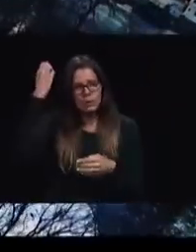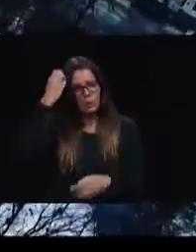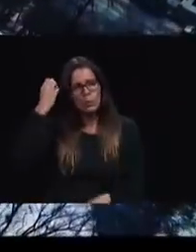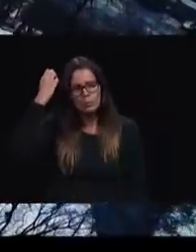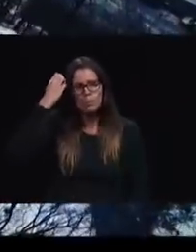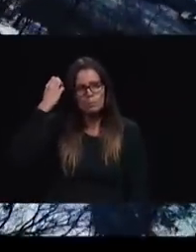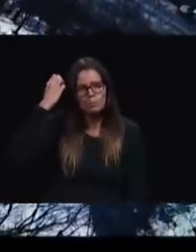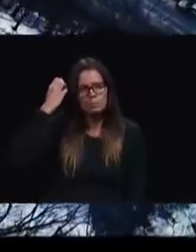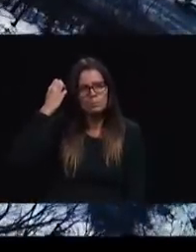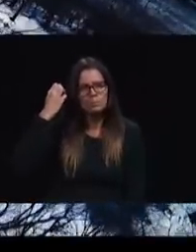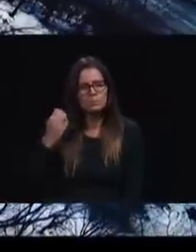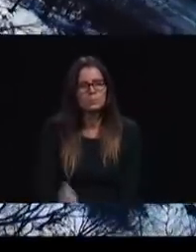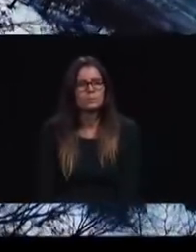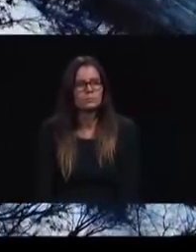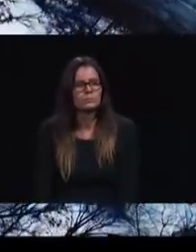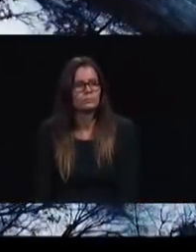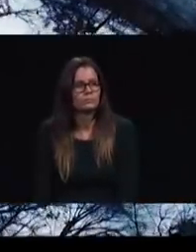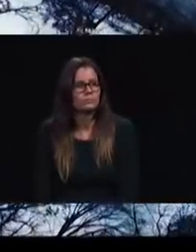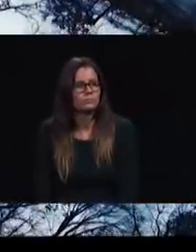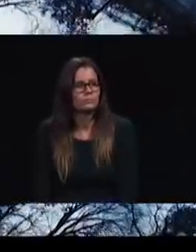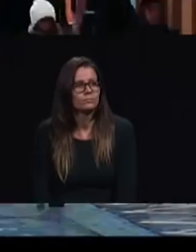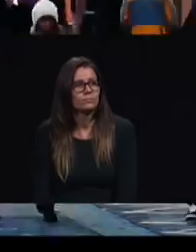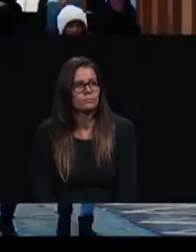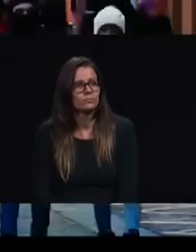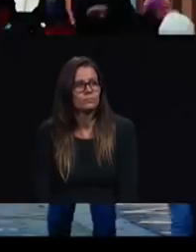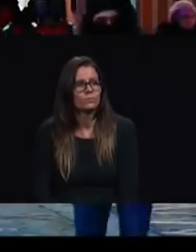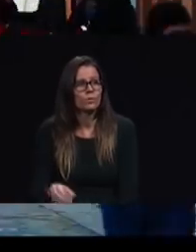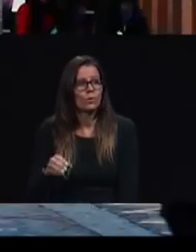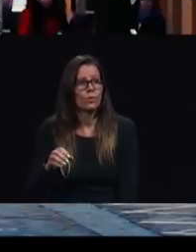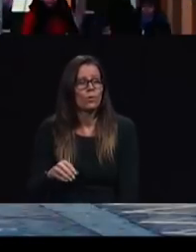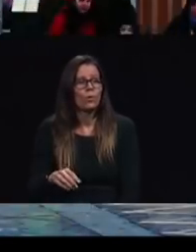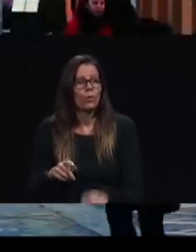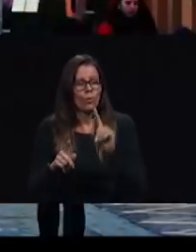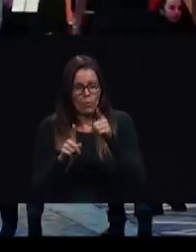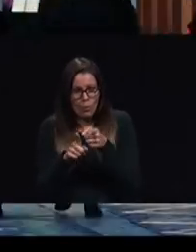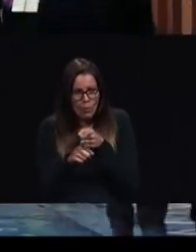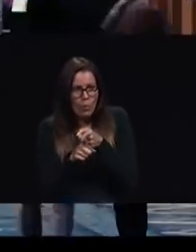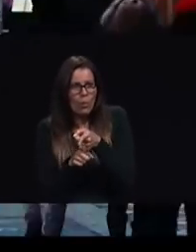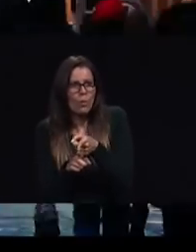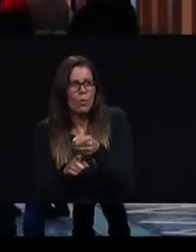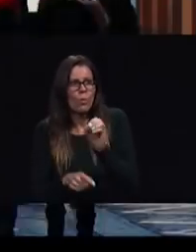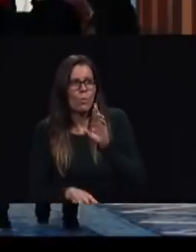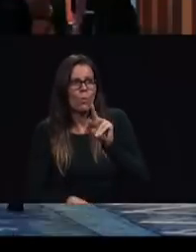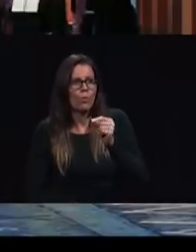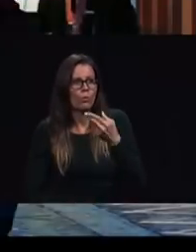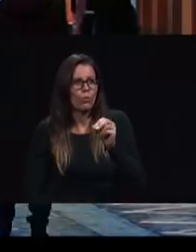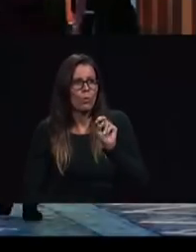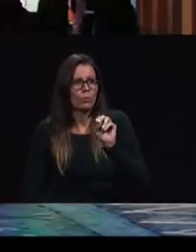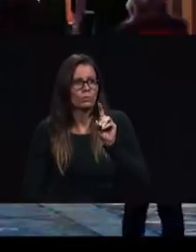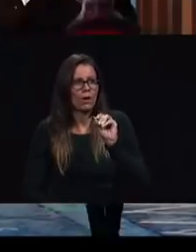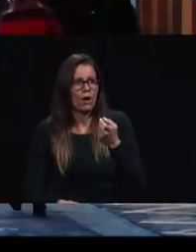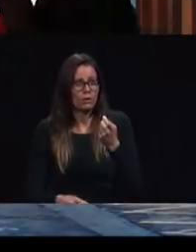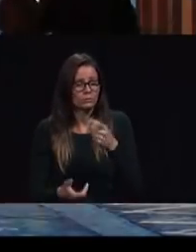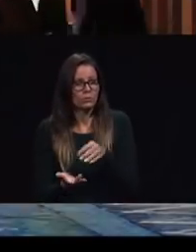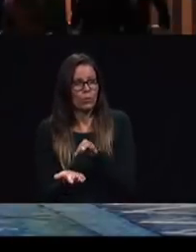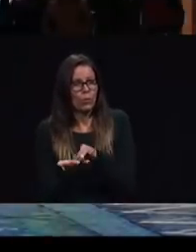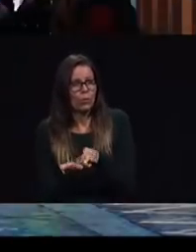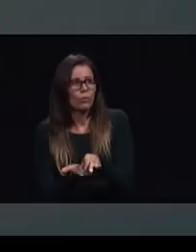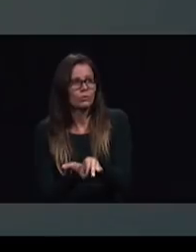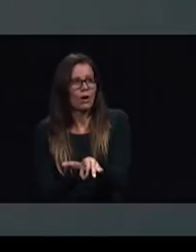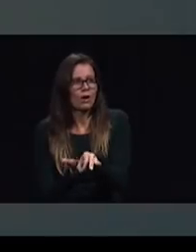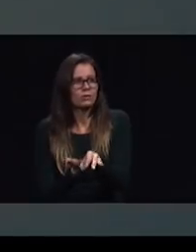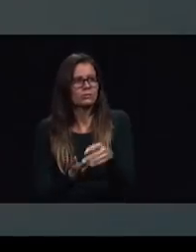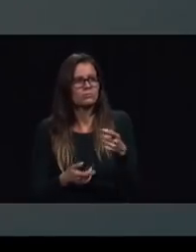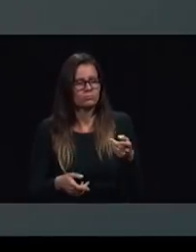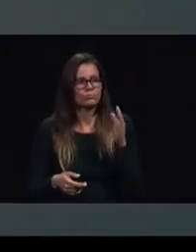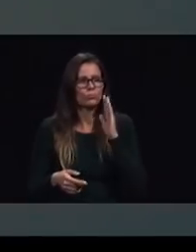this is an orthodox stronghold from what people are telling me pastors had said to us before it won't